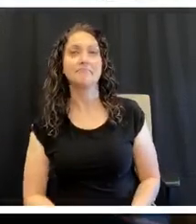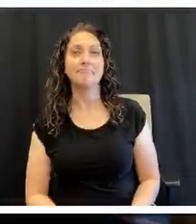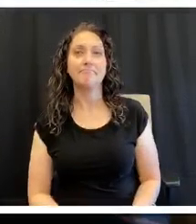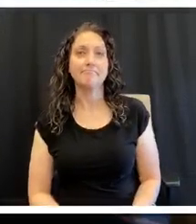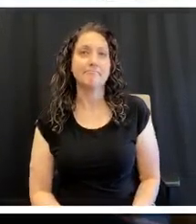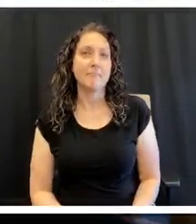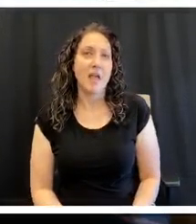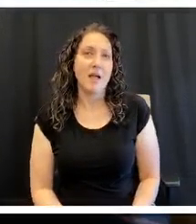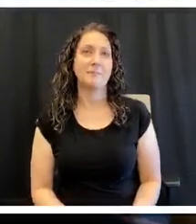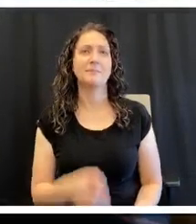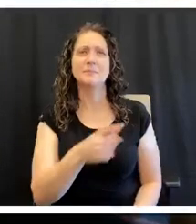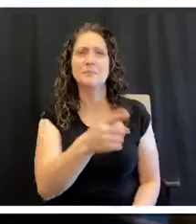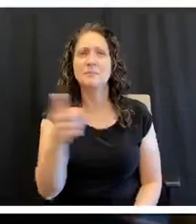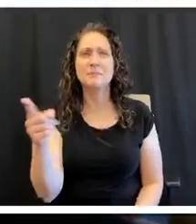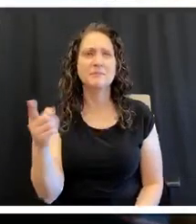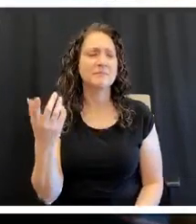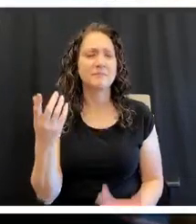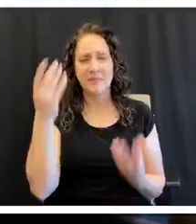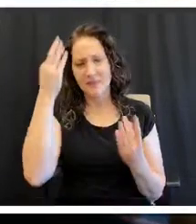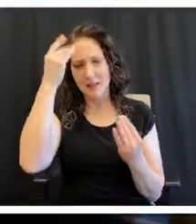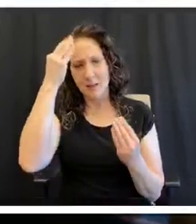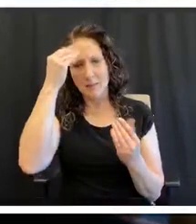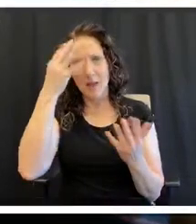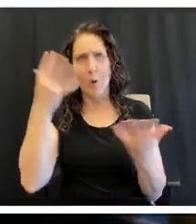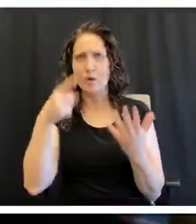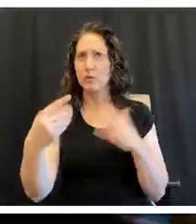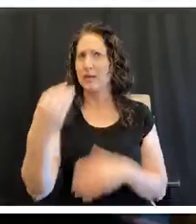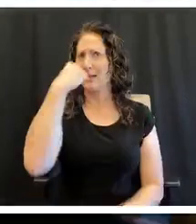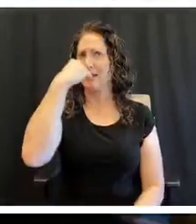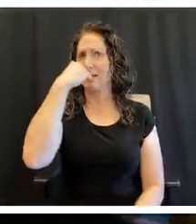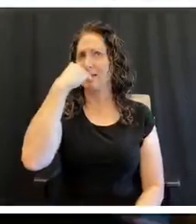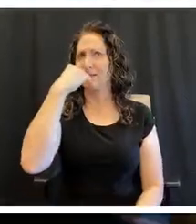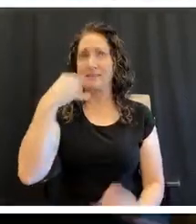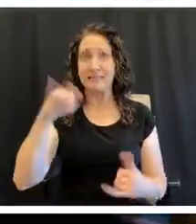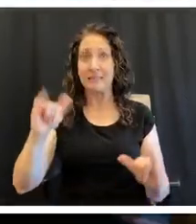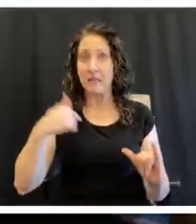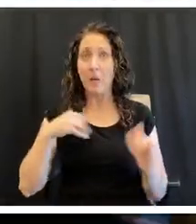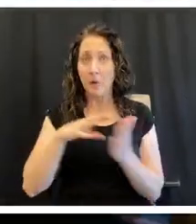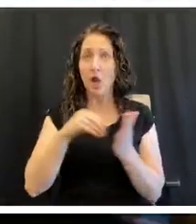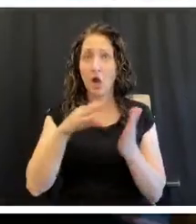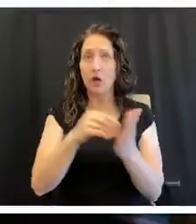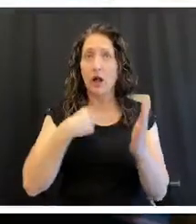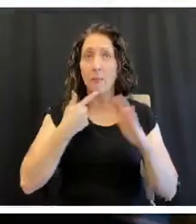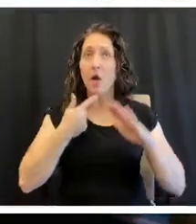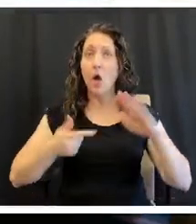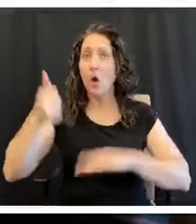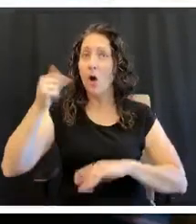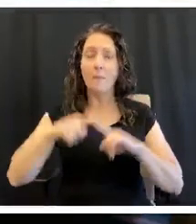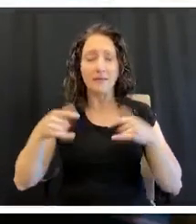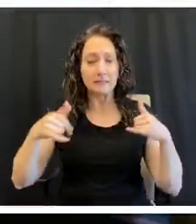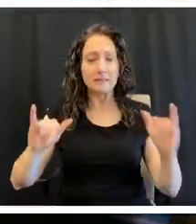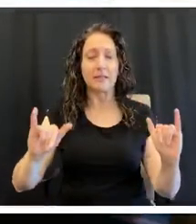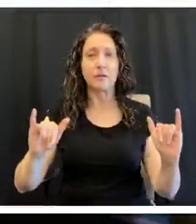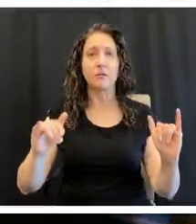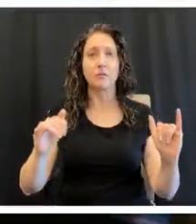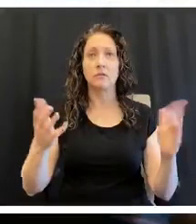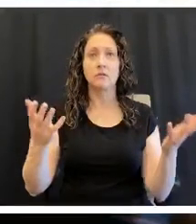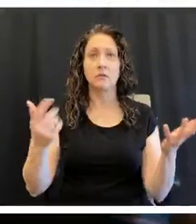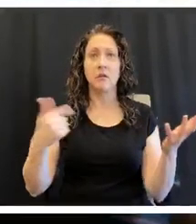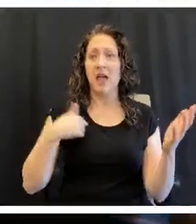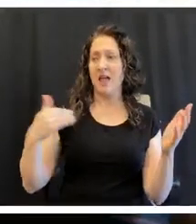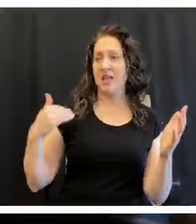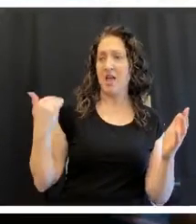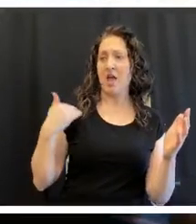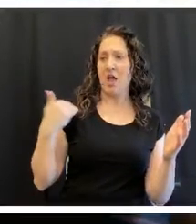just that everyone needs to think about what they put in their bodies. I'm learning as an older, as an older man that I had decisions to make when I was